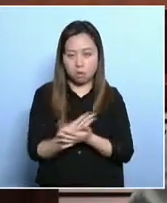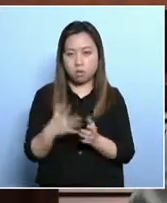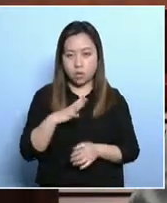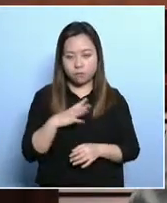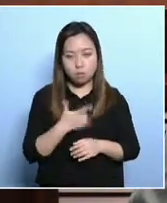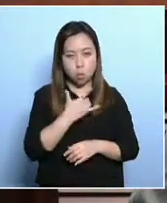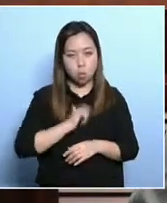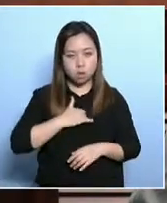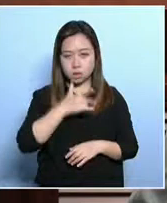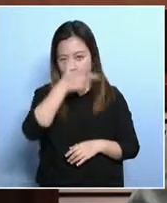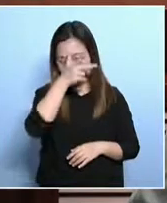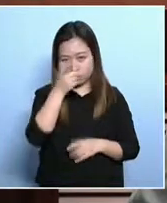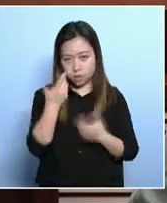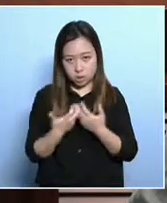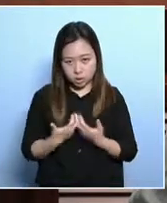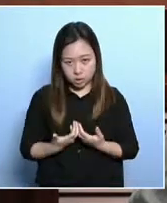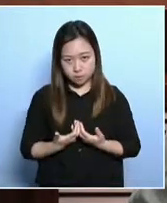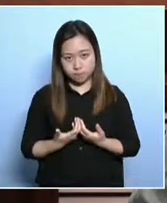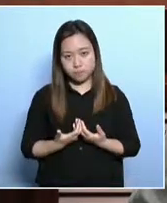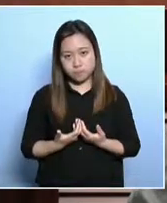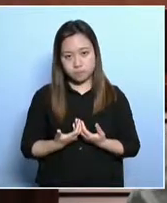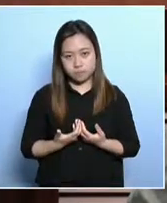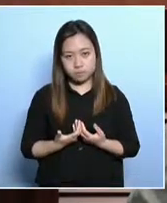social benefits.